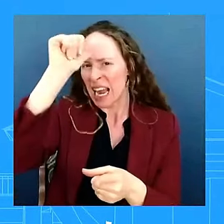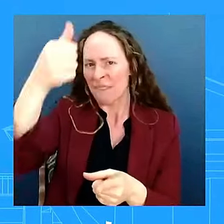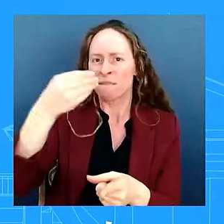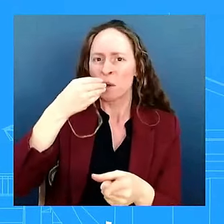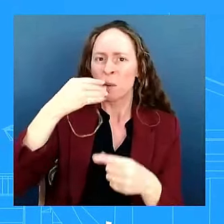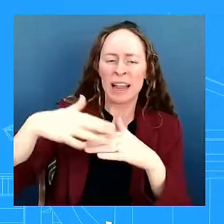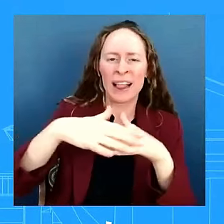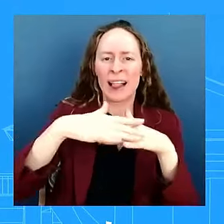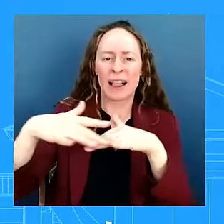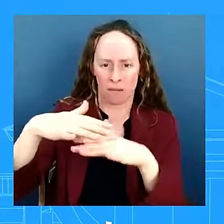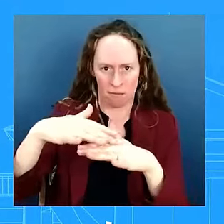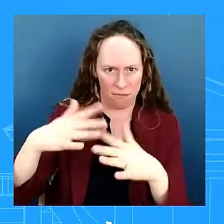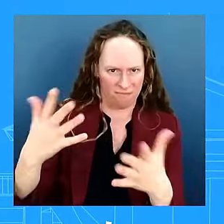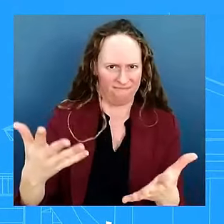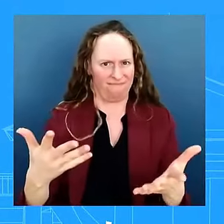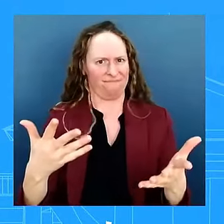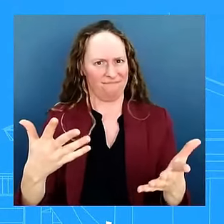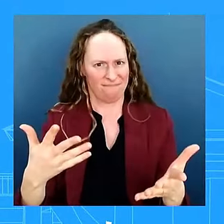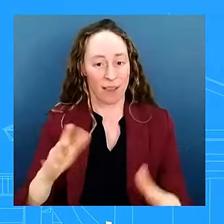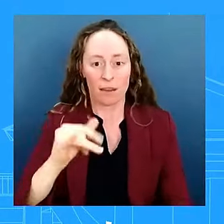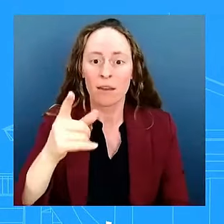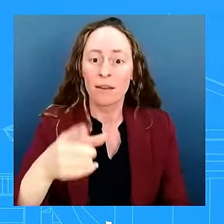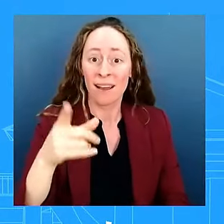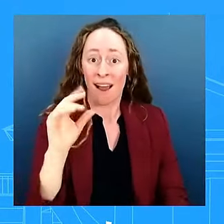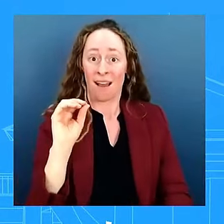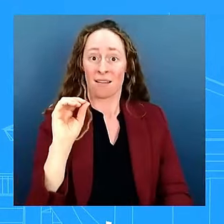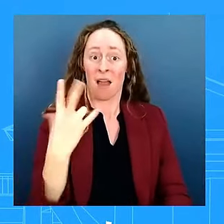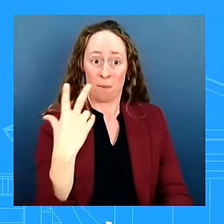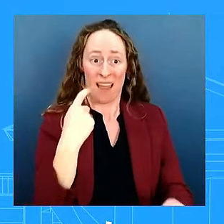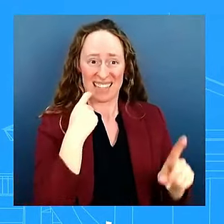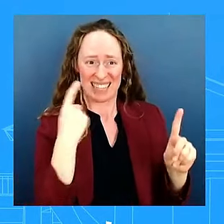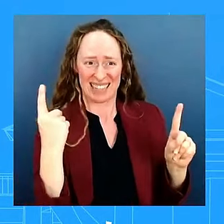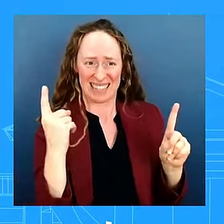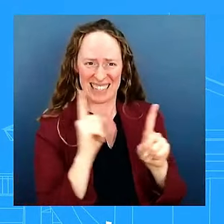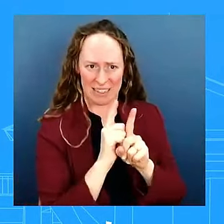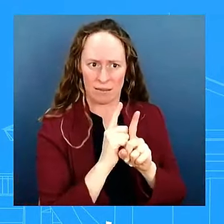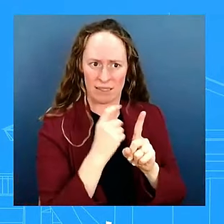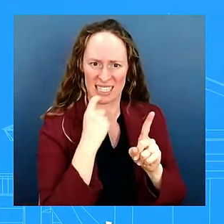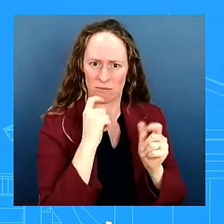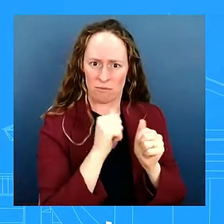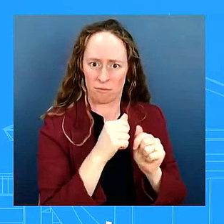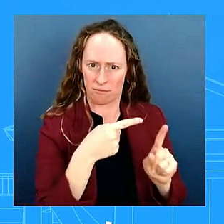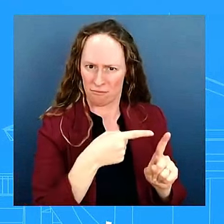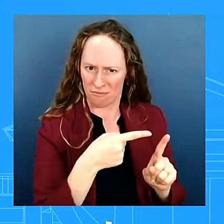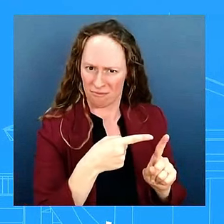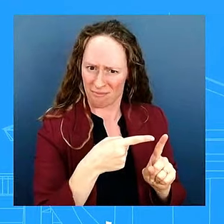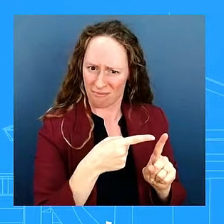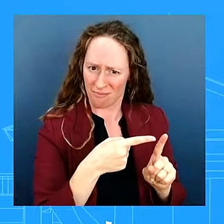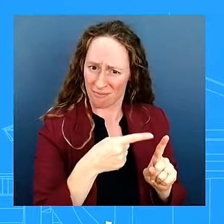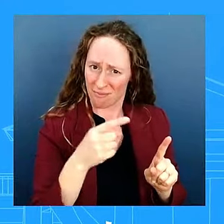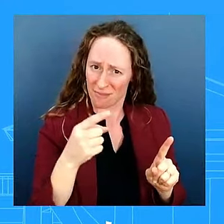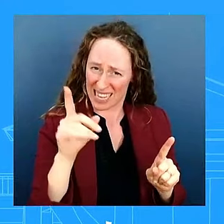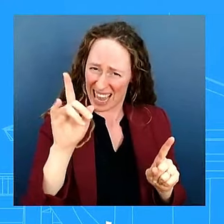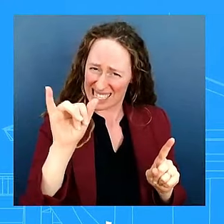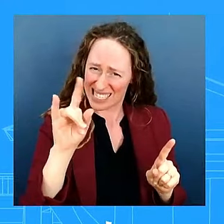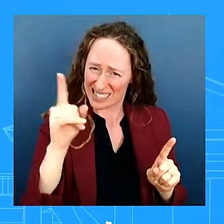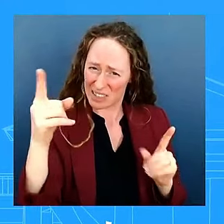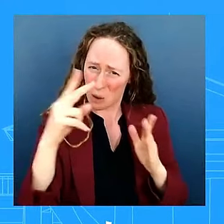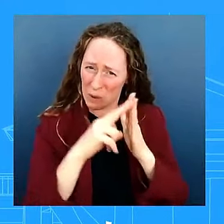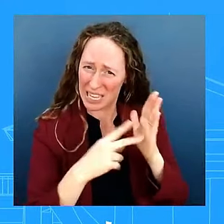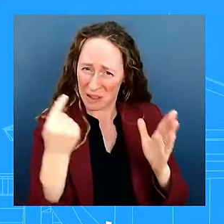has read these remarks and his response let me tell you our response from here it is uh